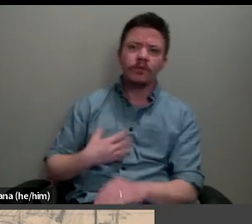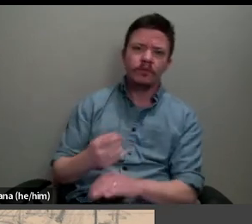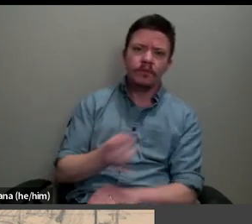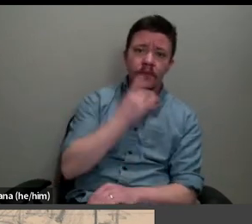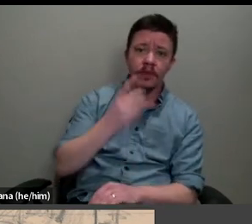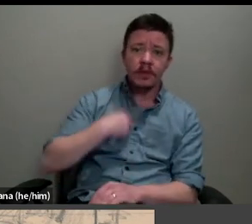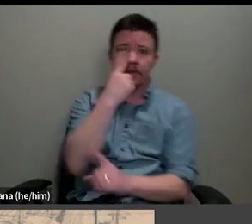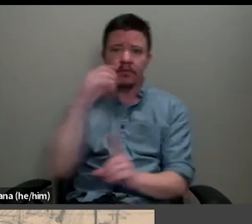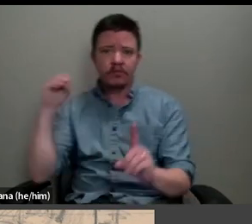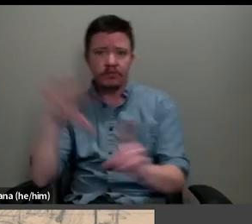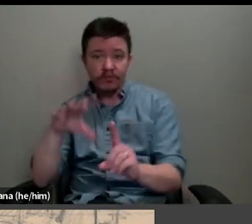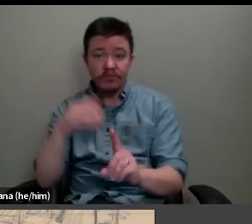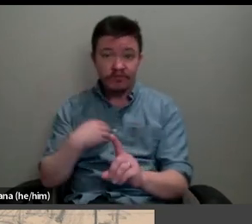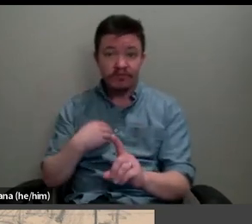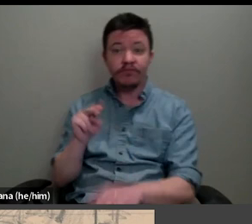1888.